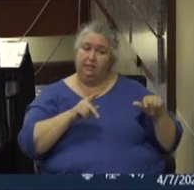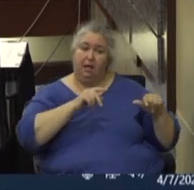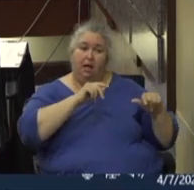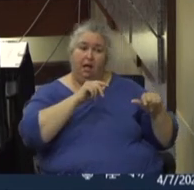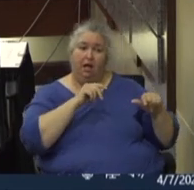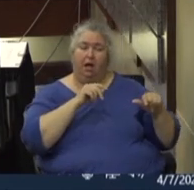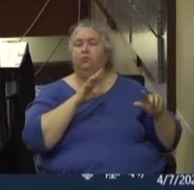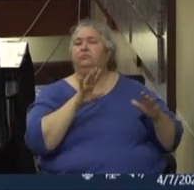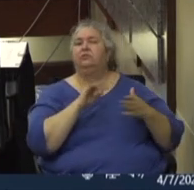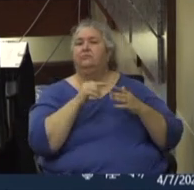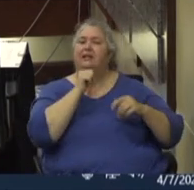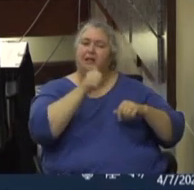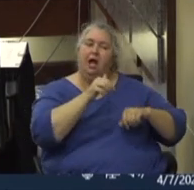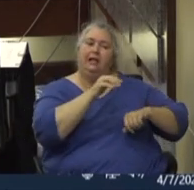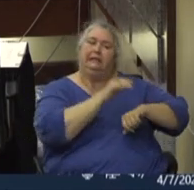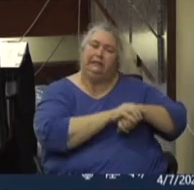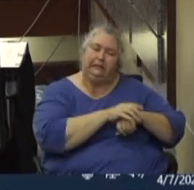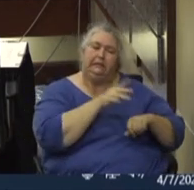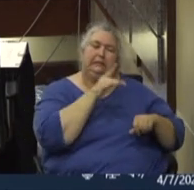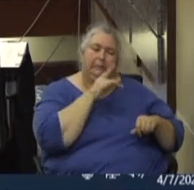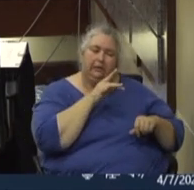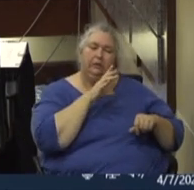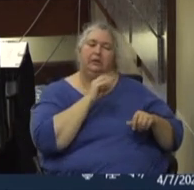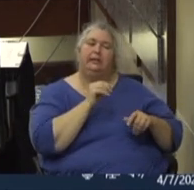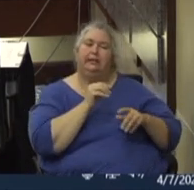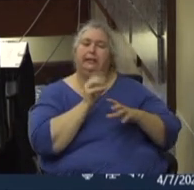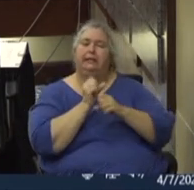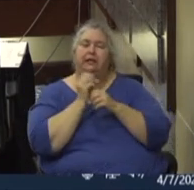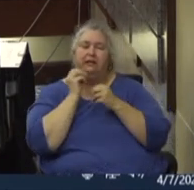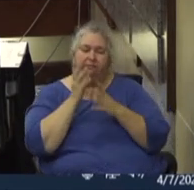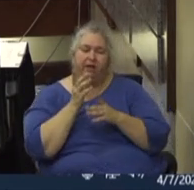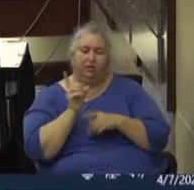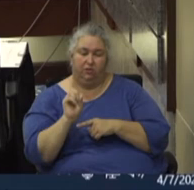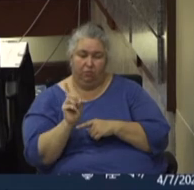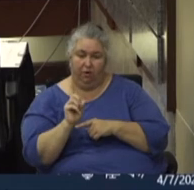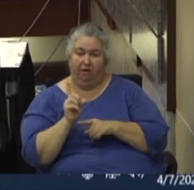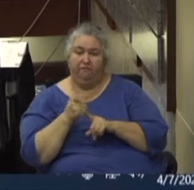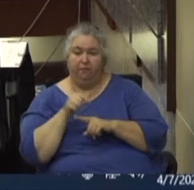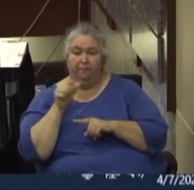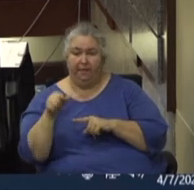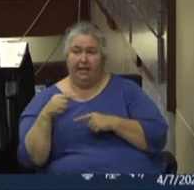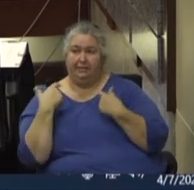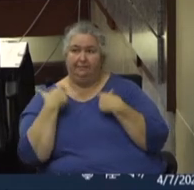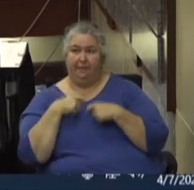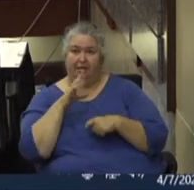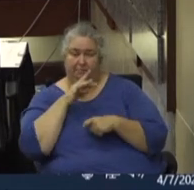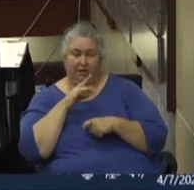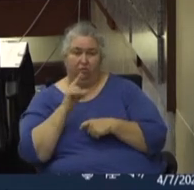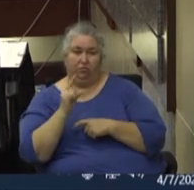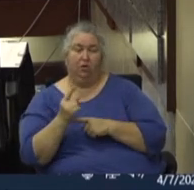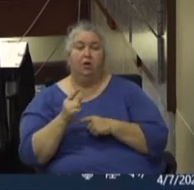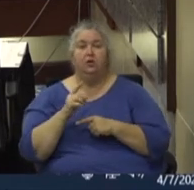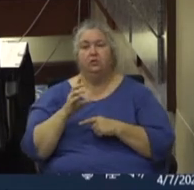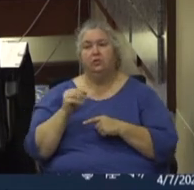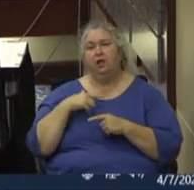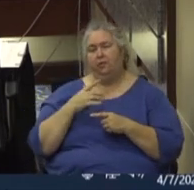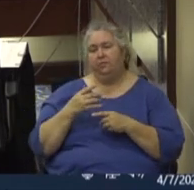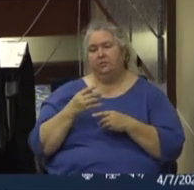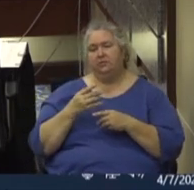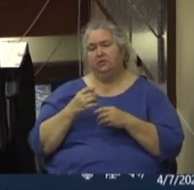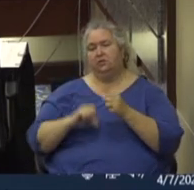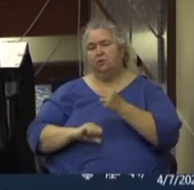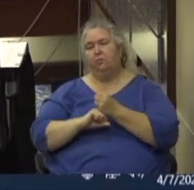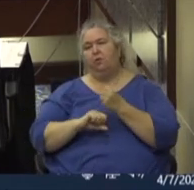could go and receive information. And that was, that was propped up by one of our community foundations, because we knew that